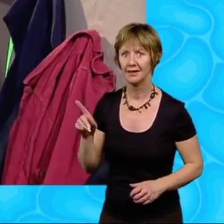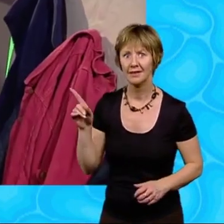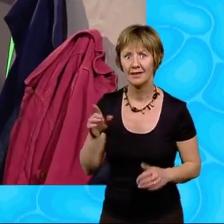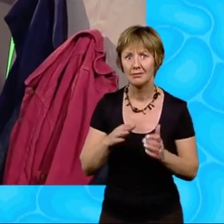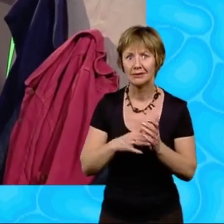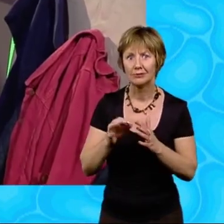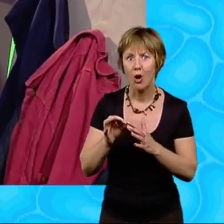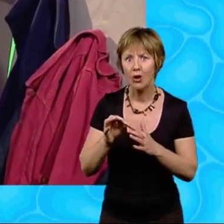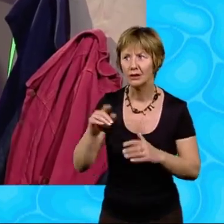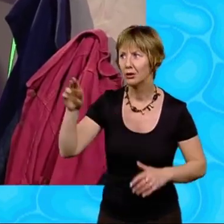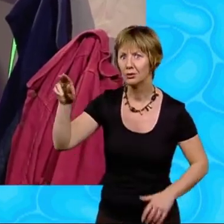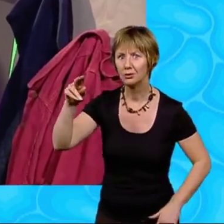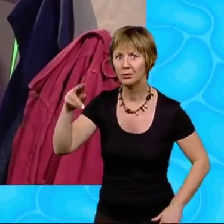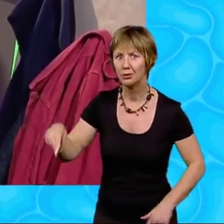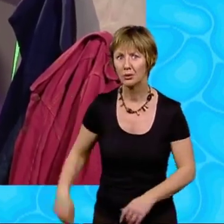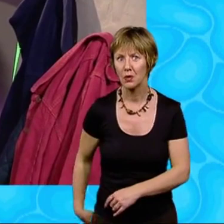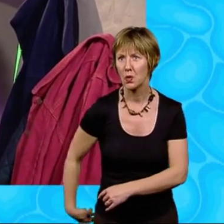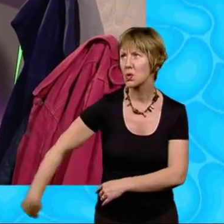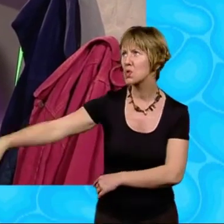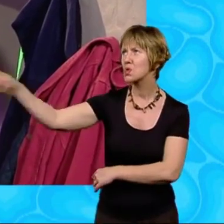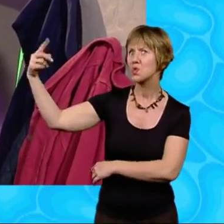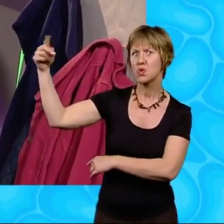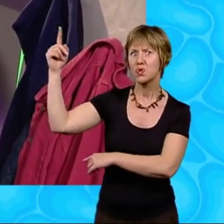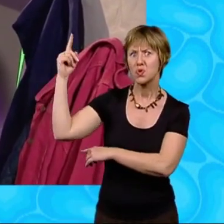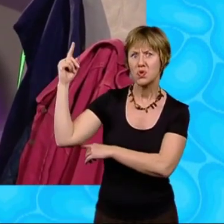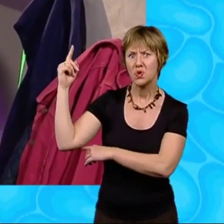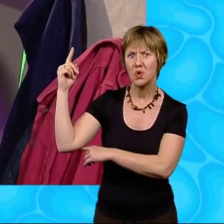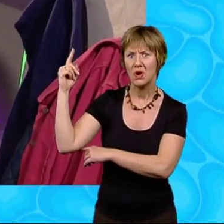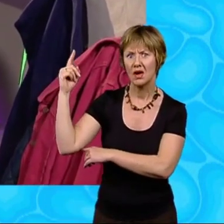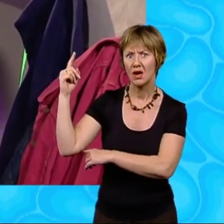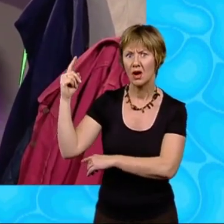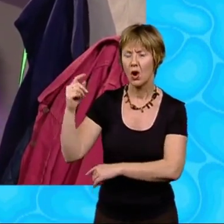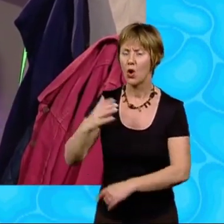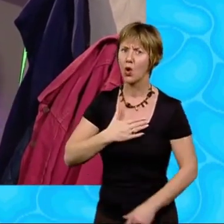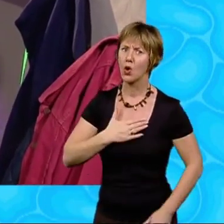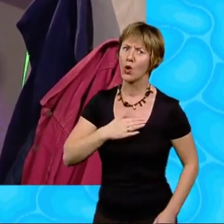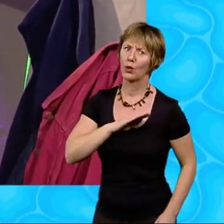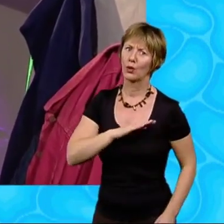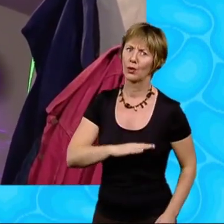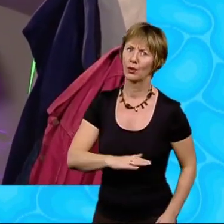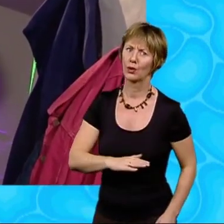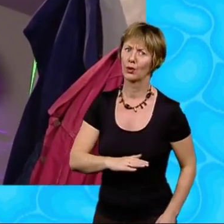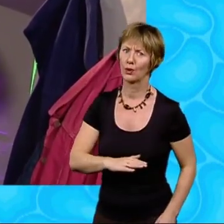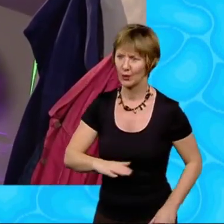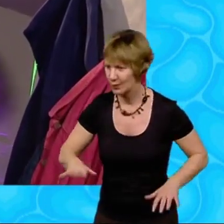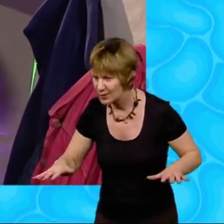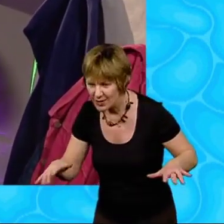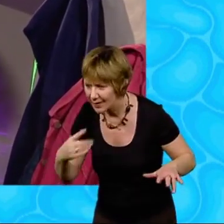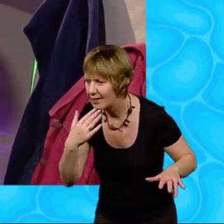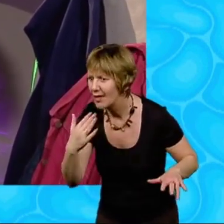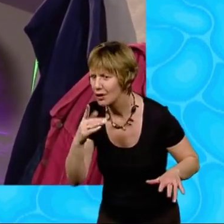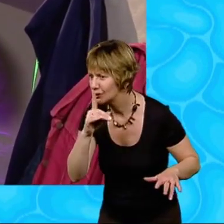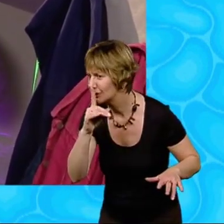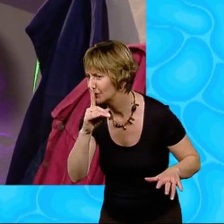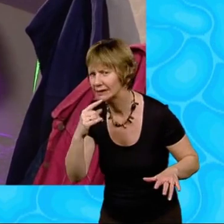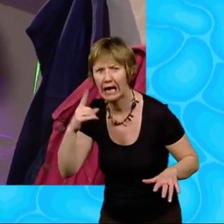Miss Porter floated down from above the door, her tail uncurling. That had been too close. Thanks for not giving the game away, class,